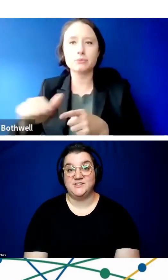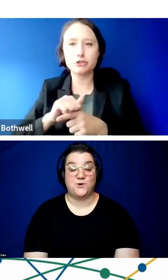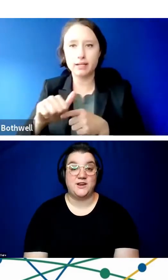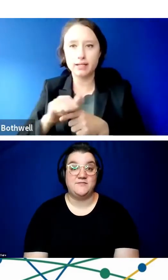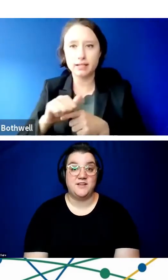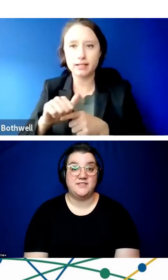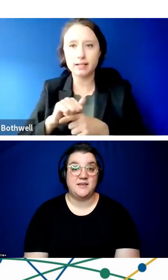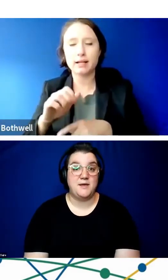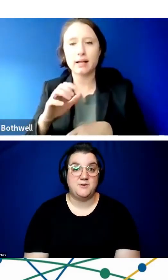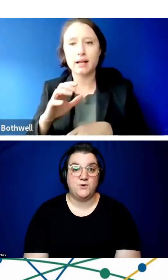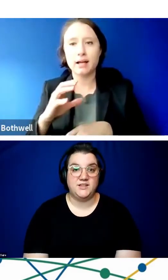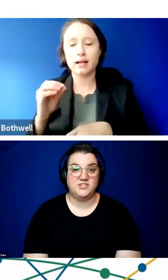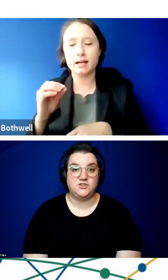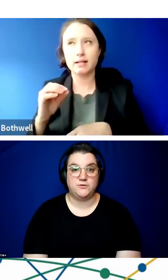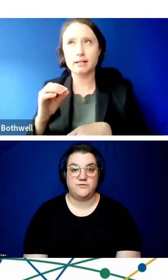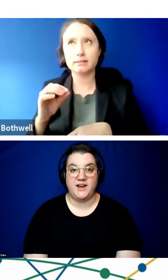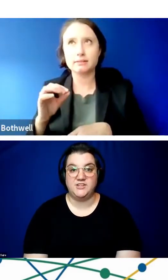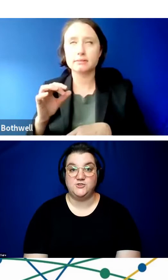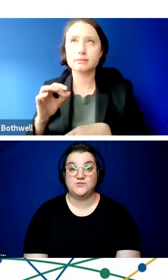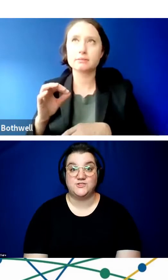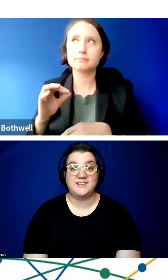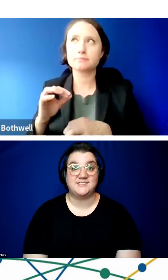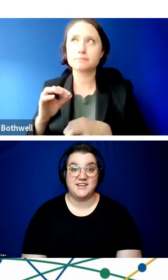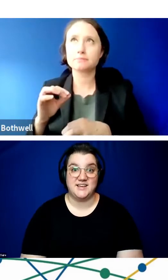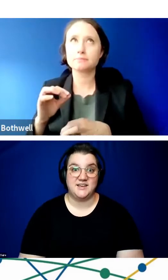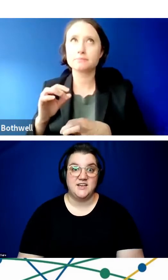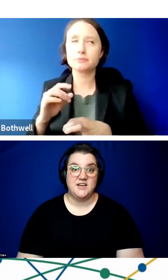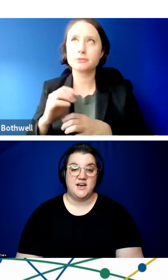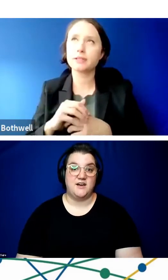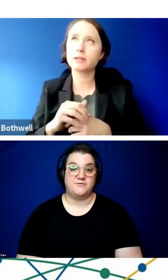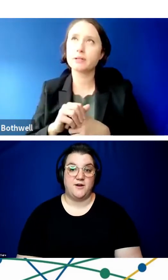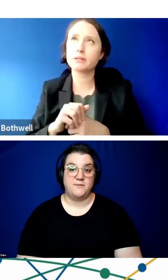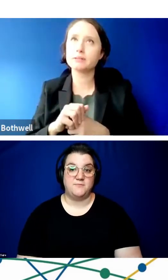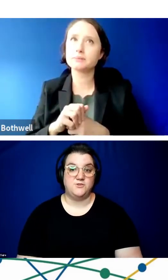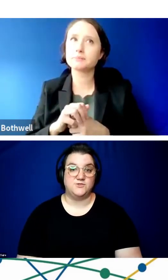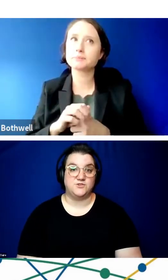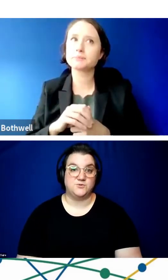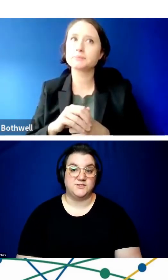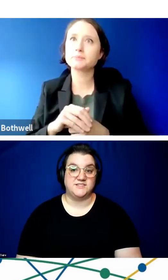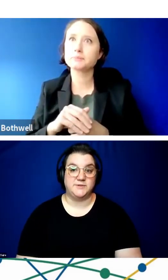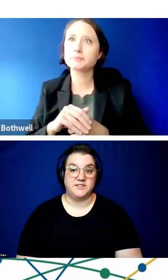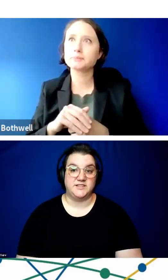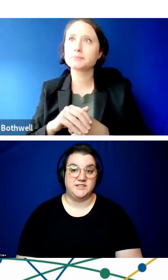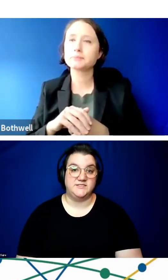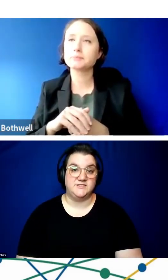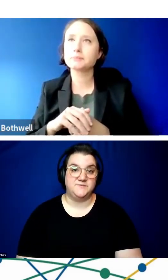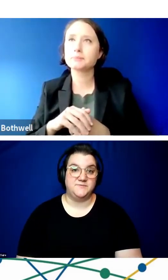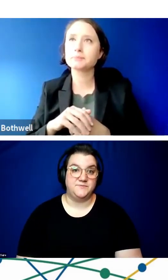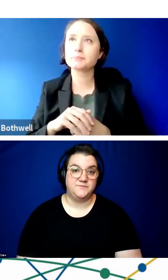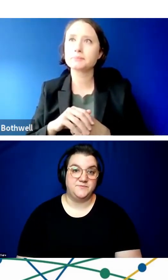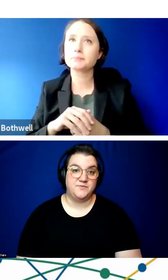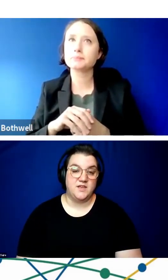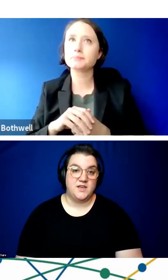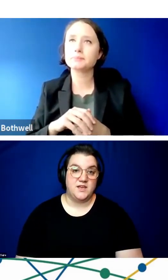disabilities, or even they may be willing to provide user testing from users with disabilities.